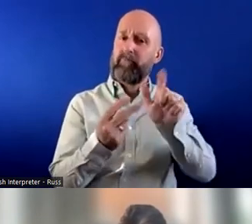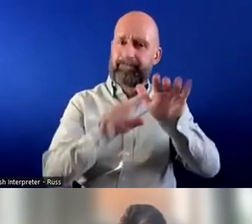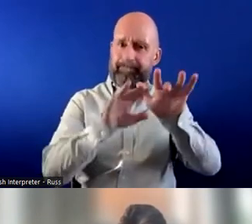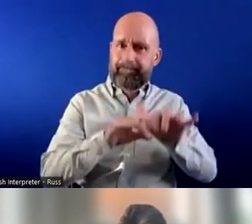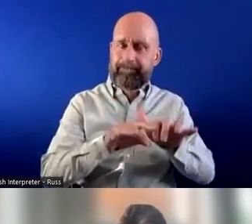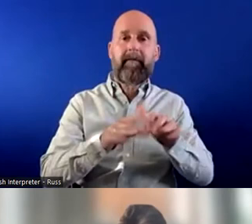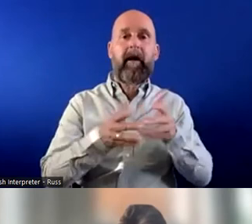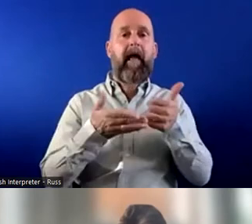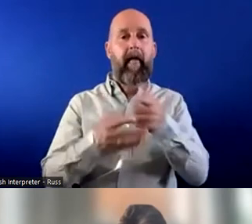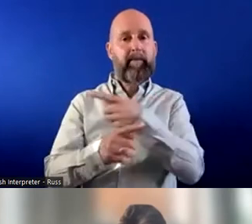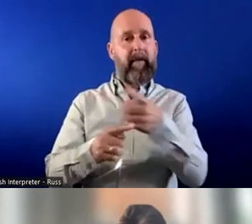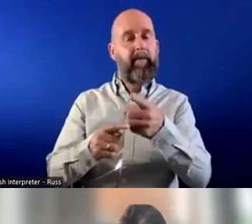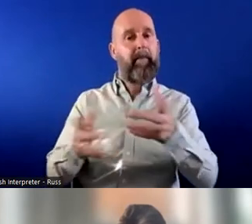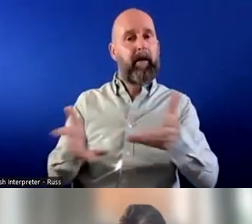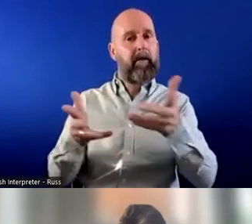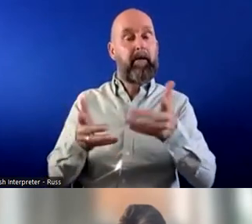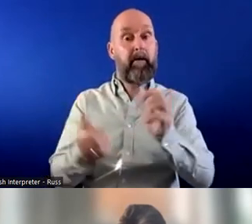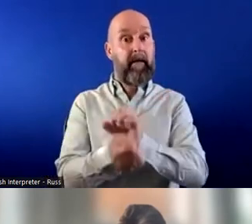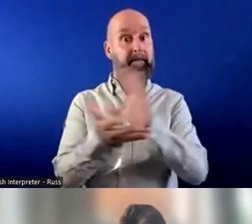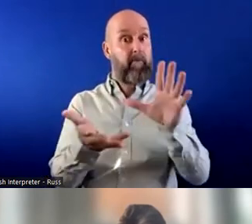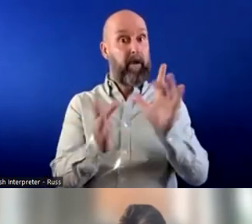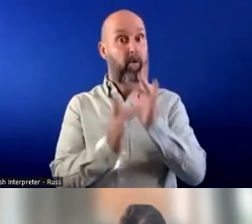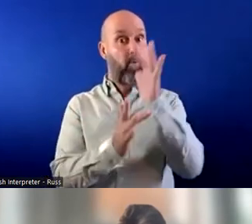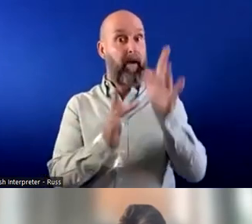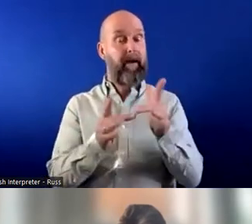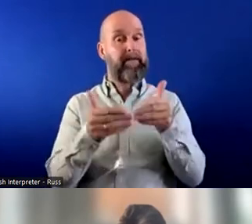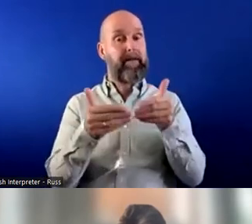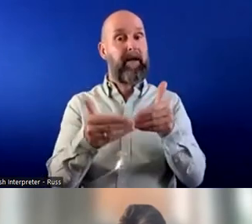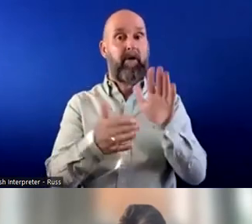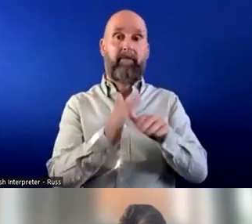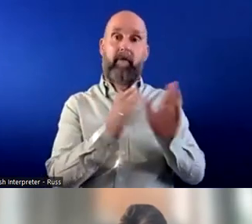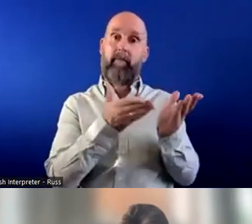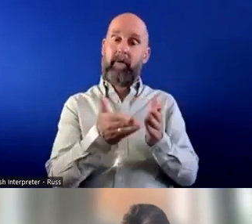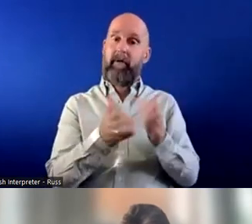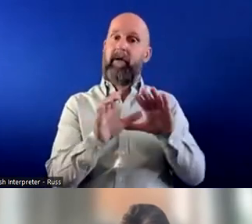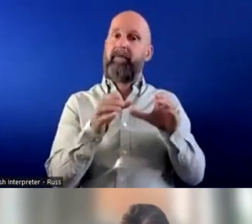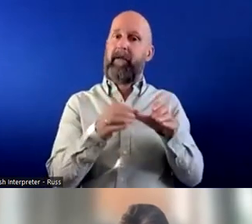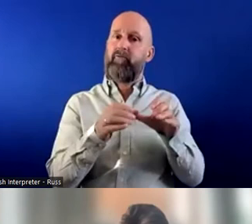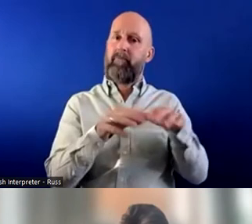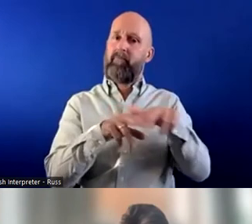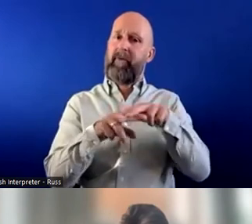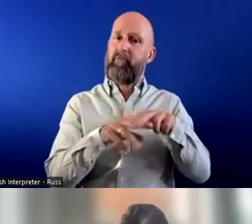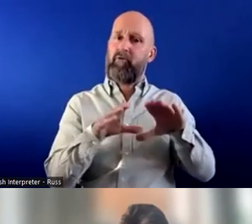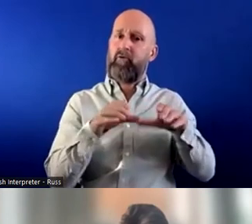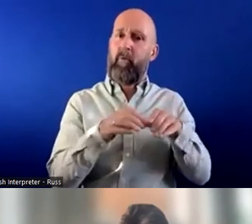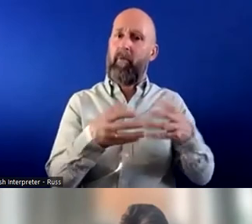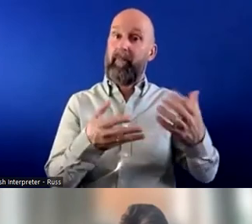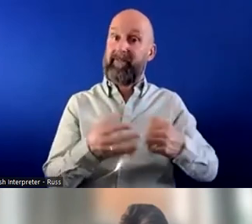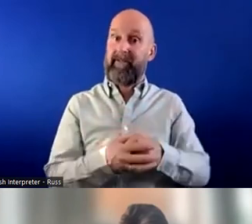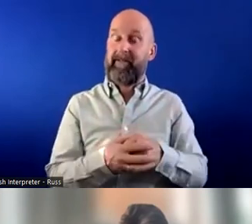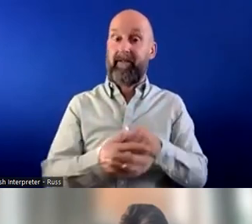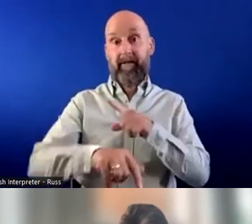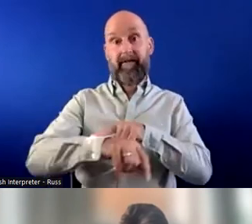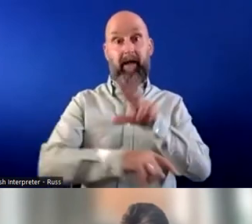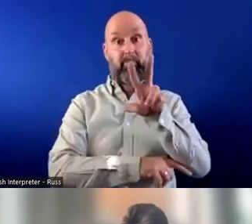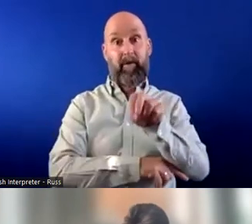to take advantage of these free webinars and sessions offered by the federation of small businesses so it's 12 o